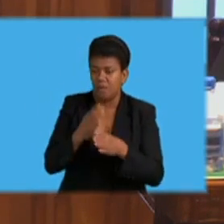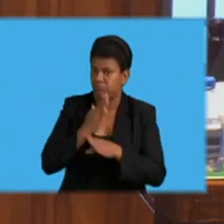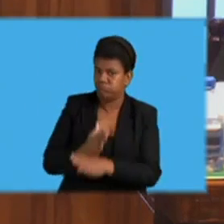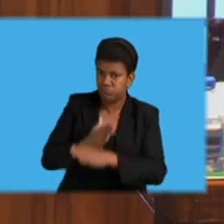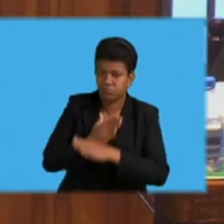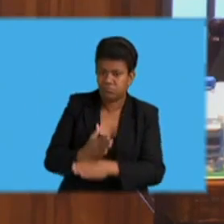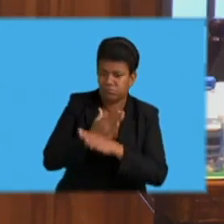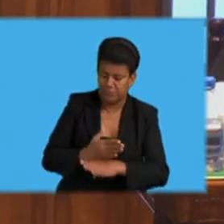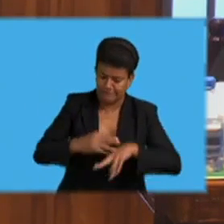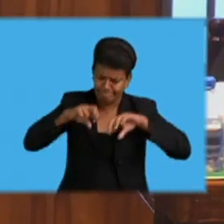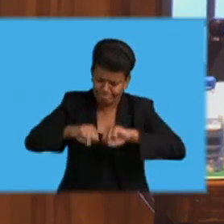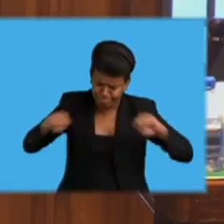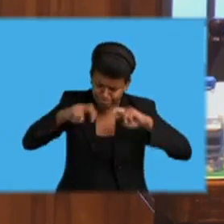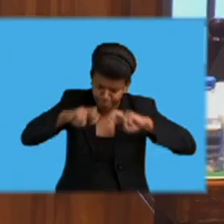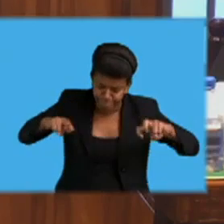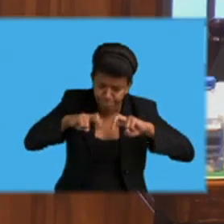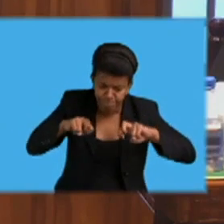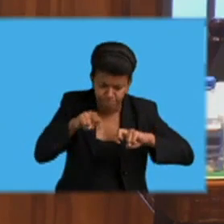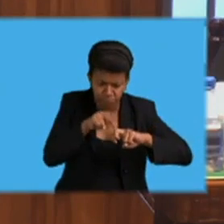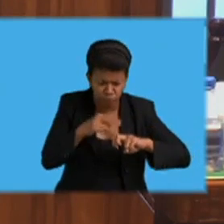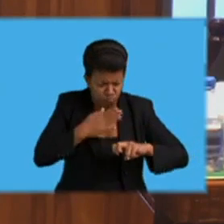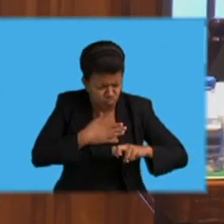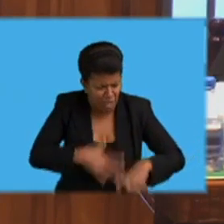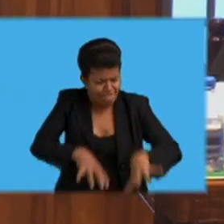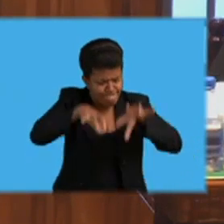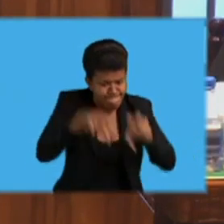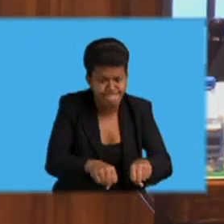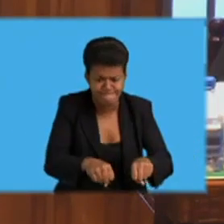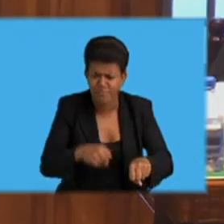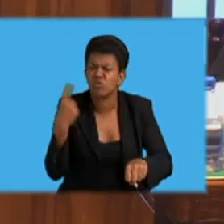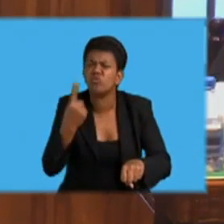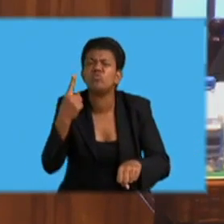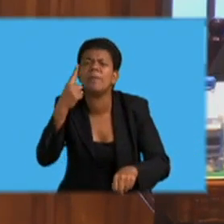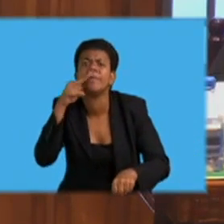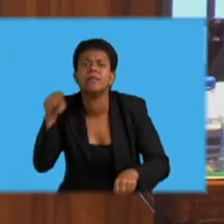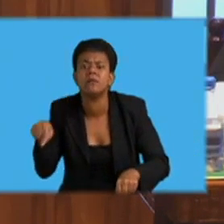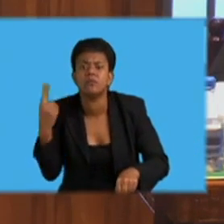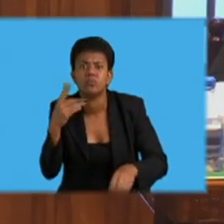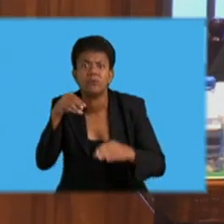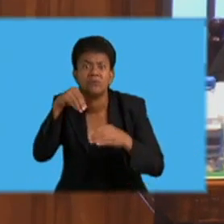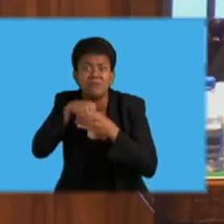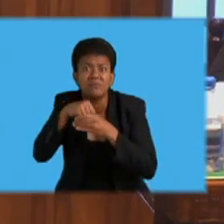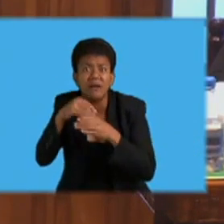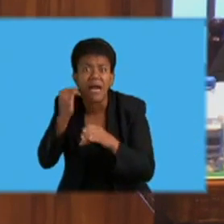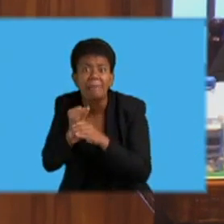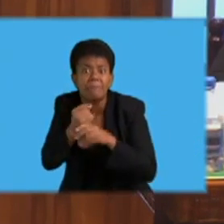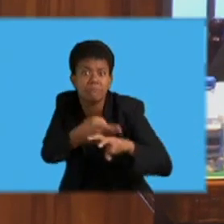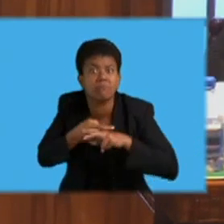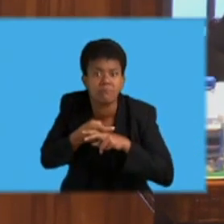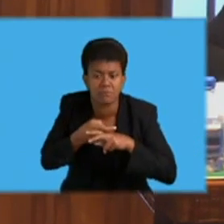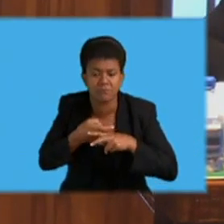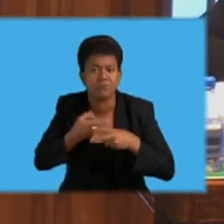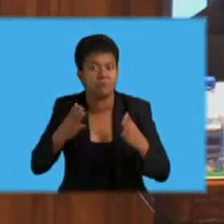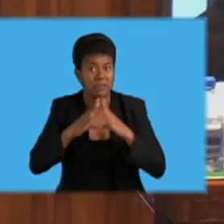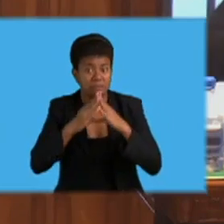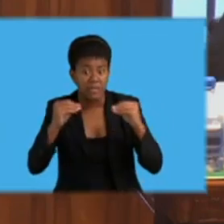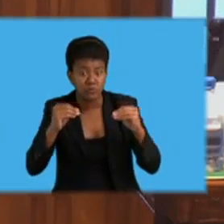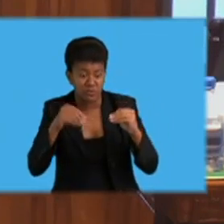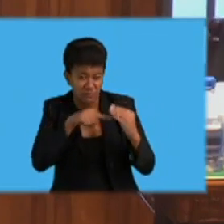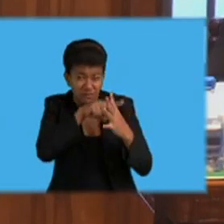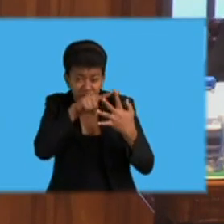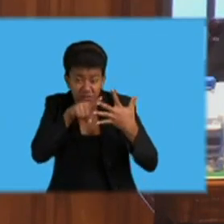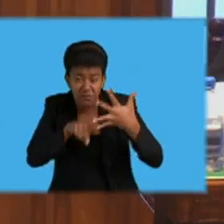investigate and bring to justice sexual offenders. Sexual offences range from indecent assault